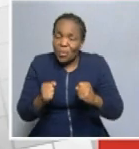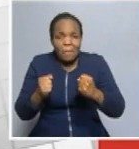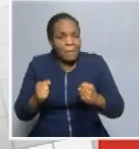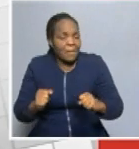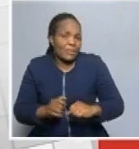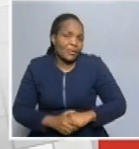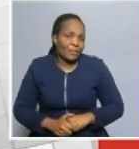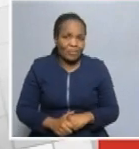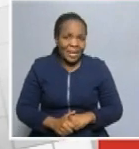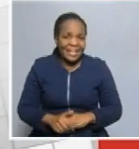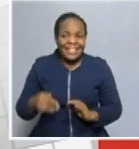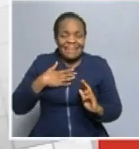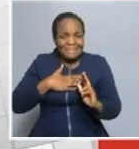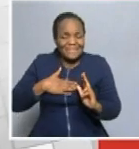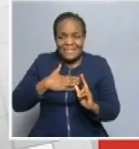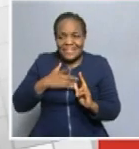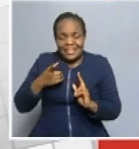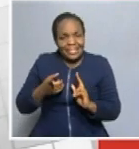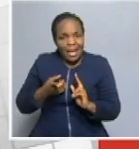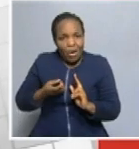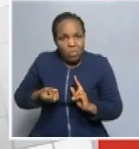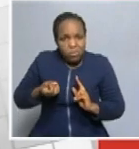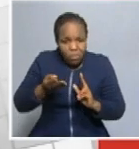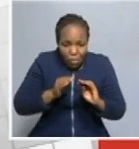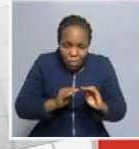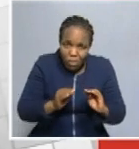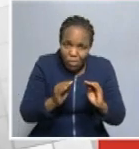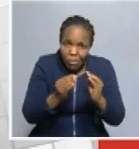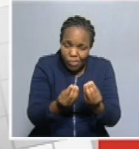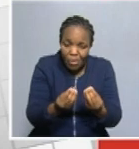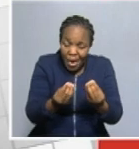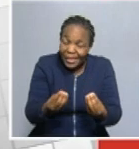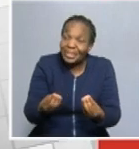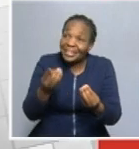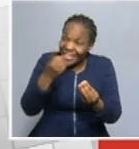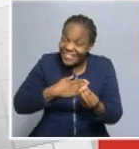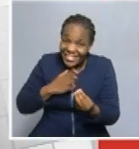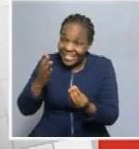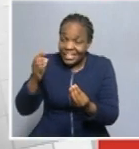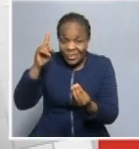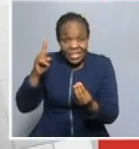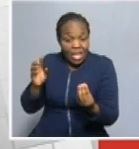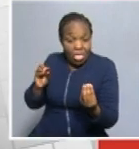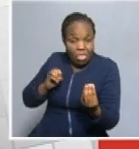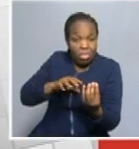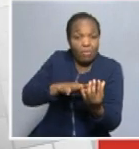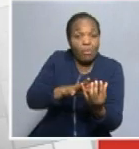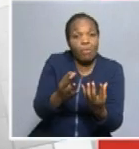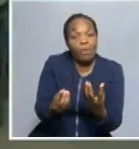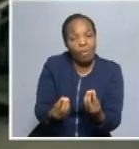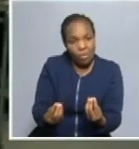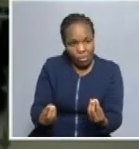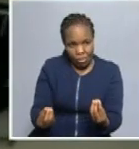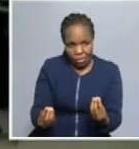how feelings can be contagious and that learners will pick up from this. So again, there's a collective response to negative